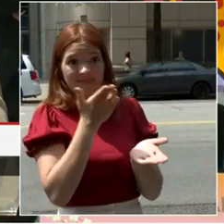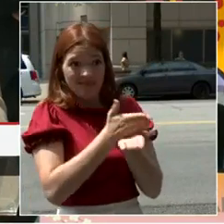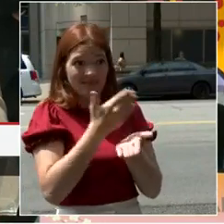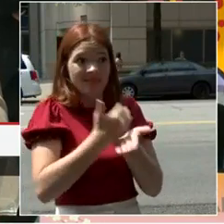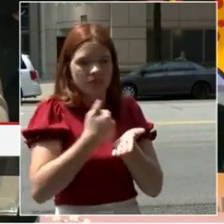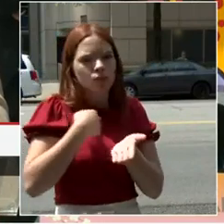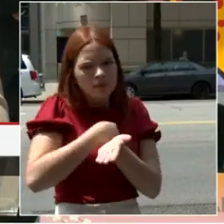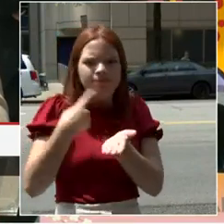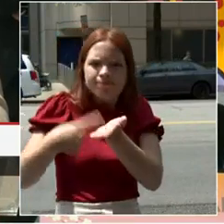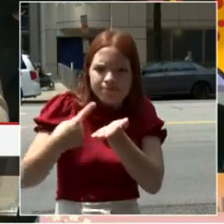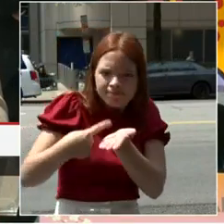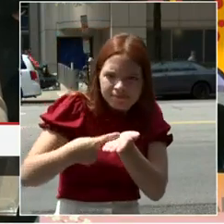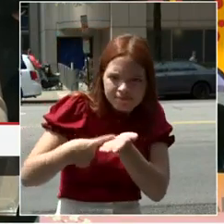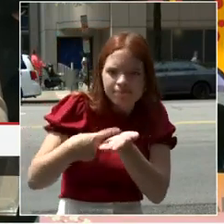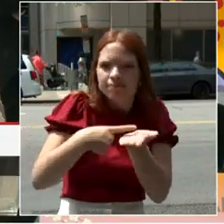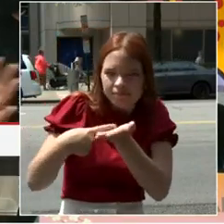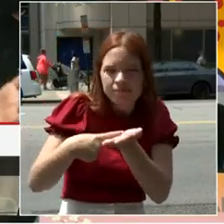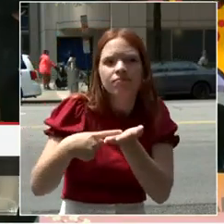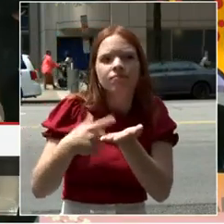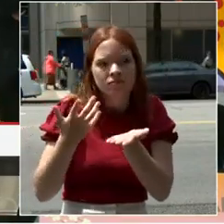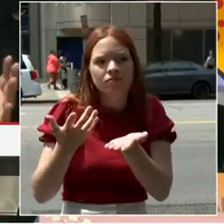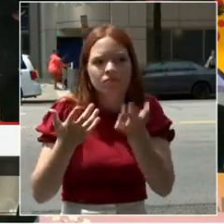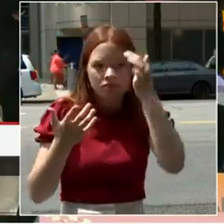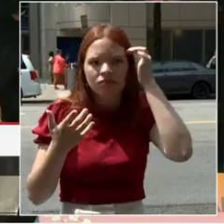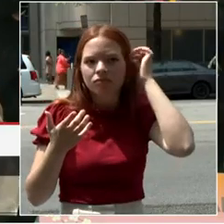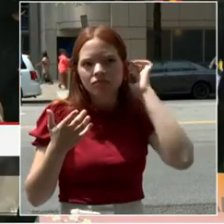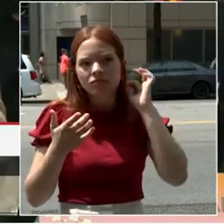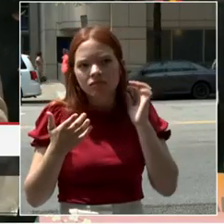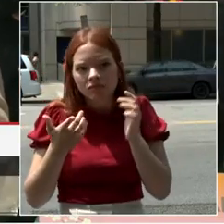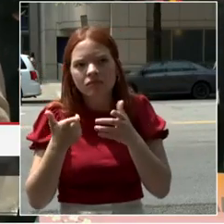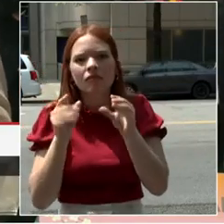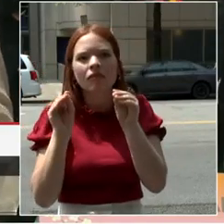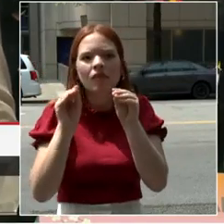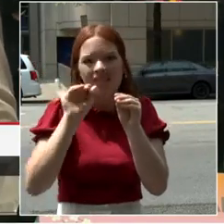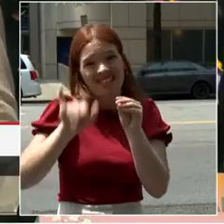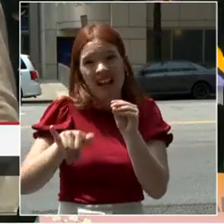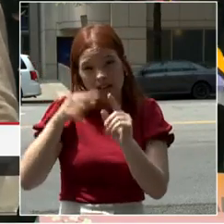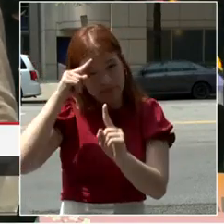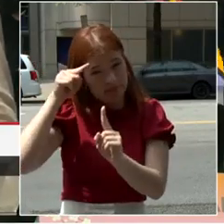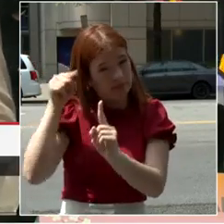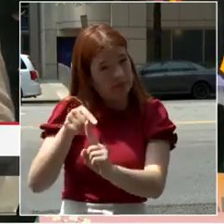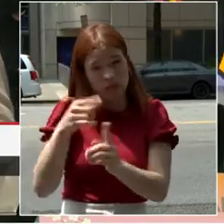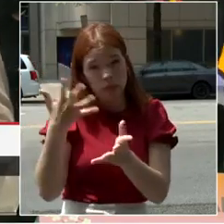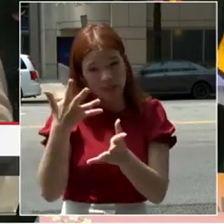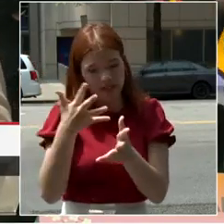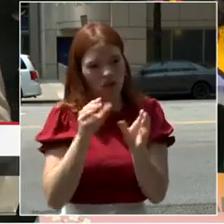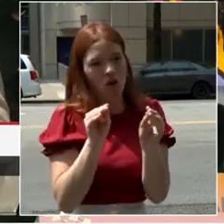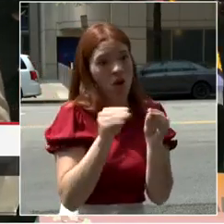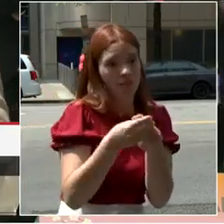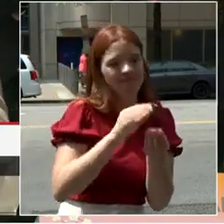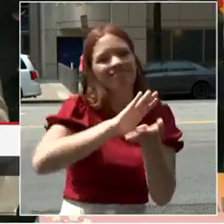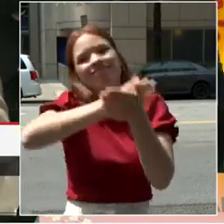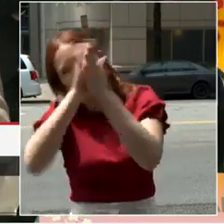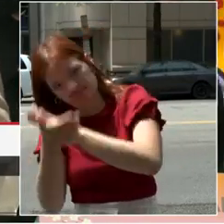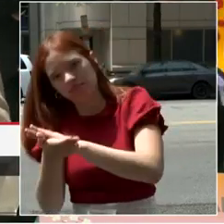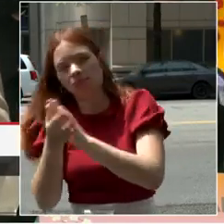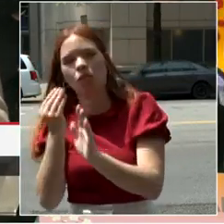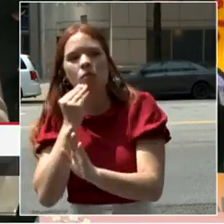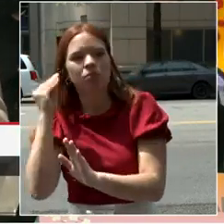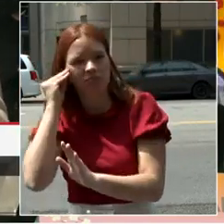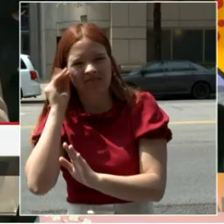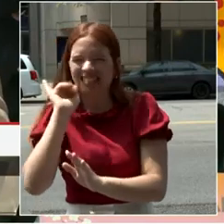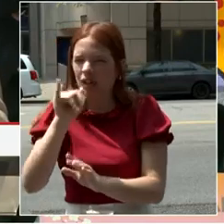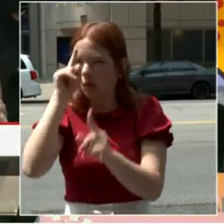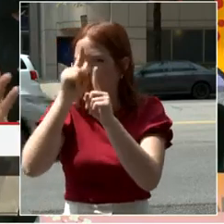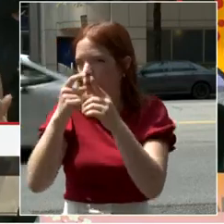conversion and also very focused on how we animate more places in the downtown. But we know that there will be